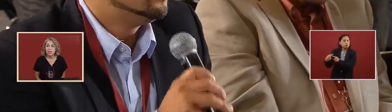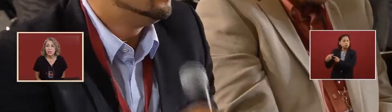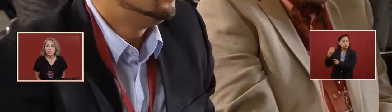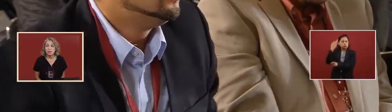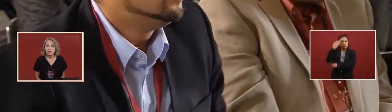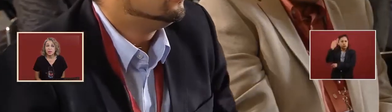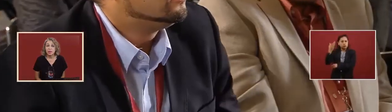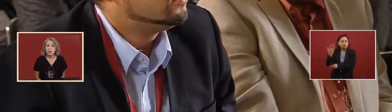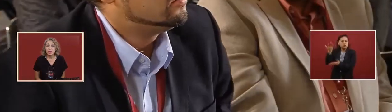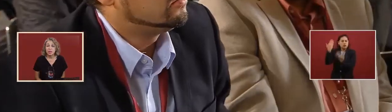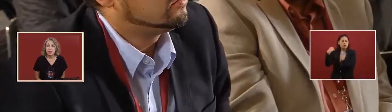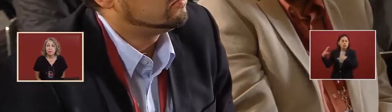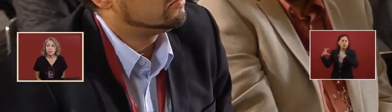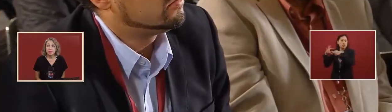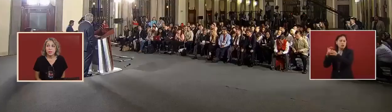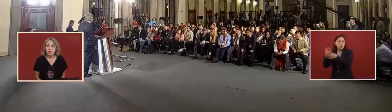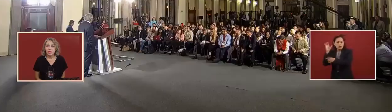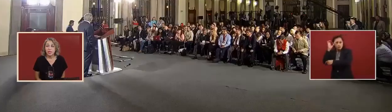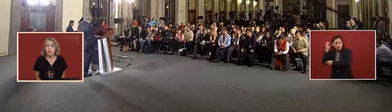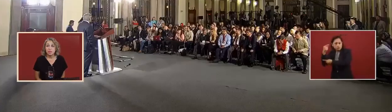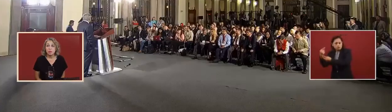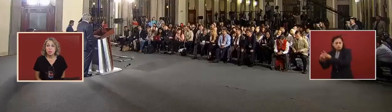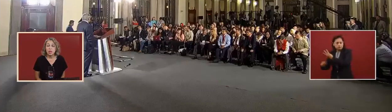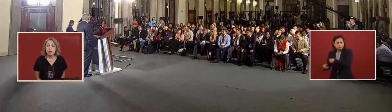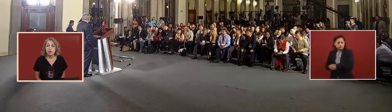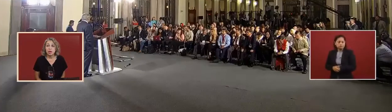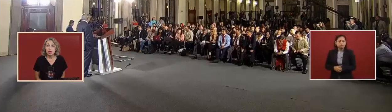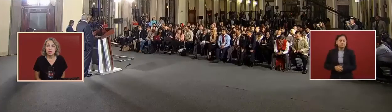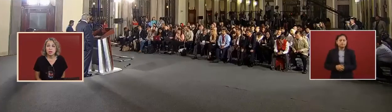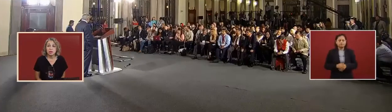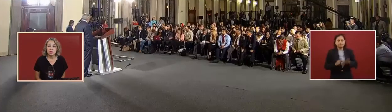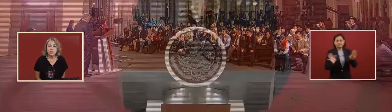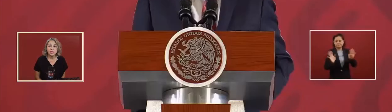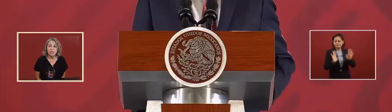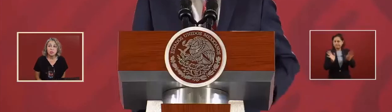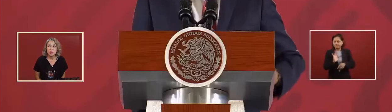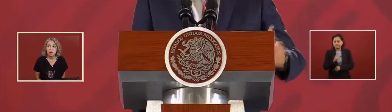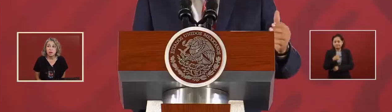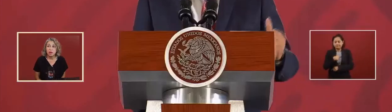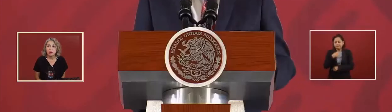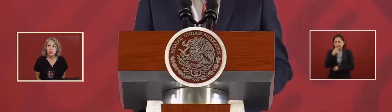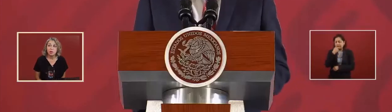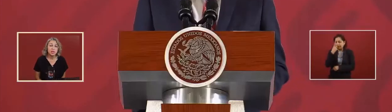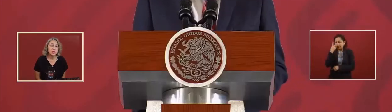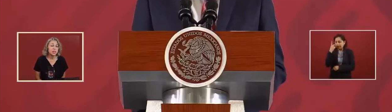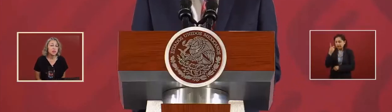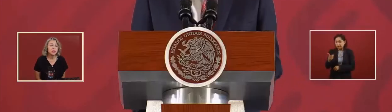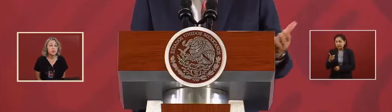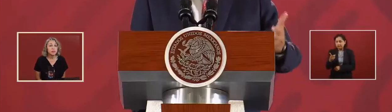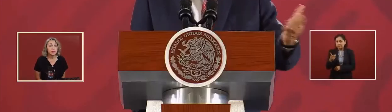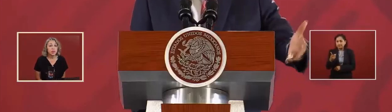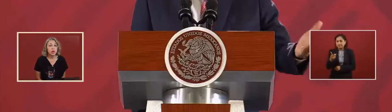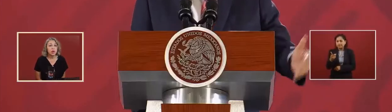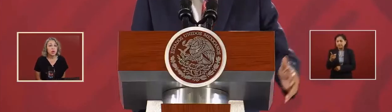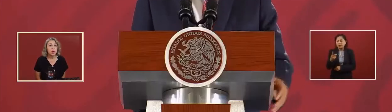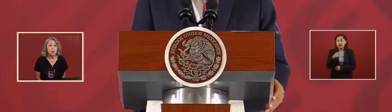Yes. We are not. We said we are not going to open files.